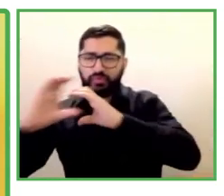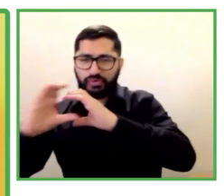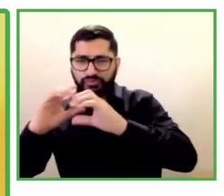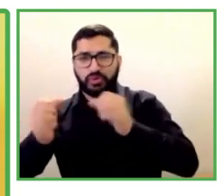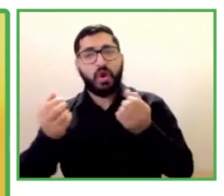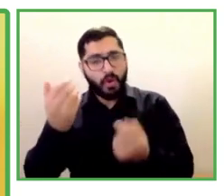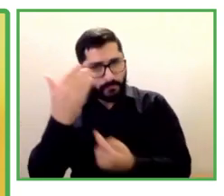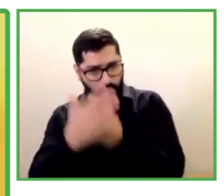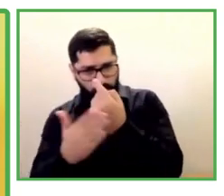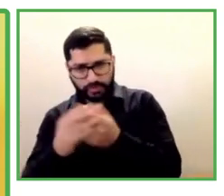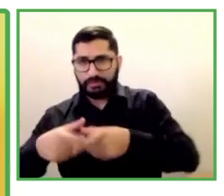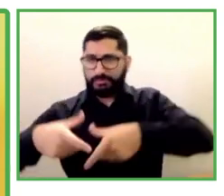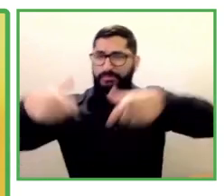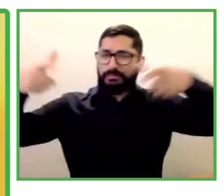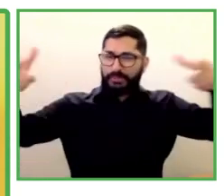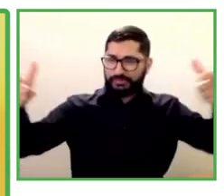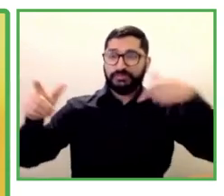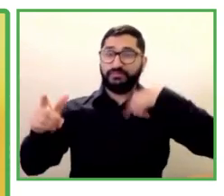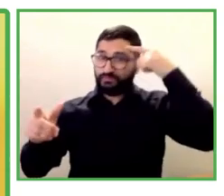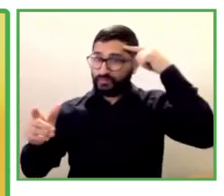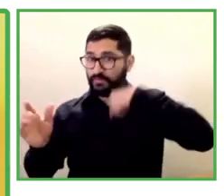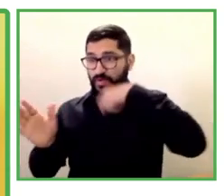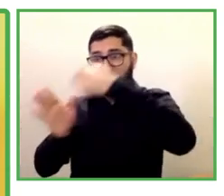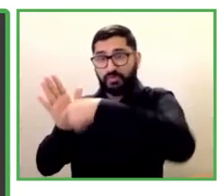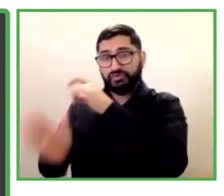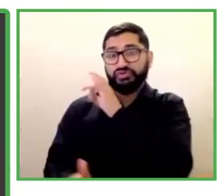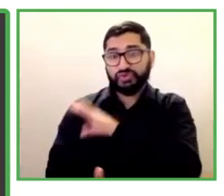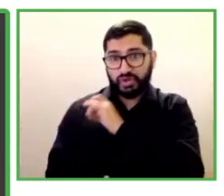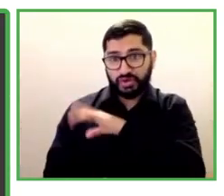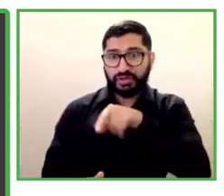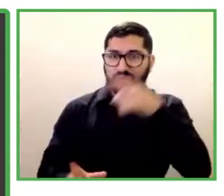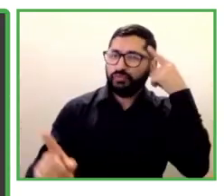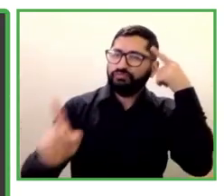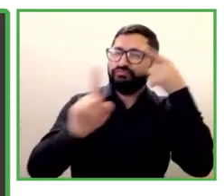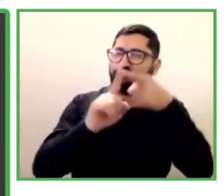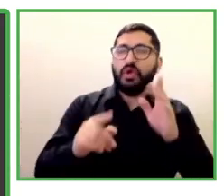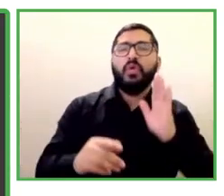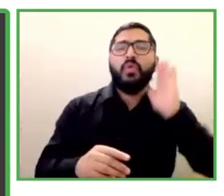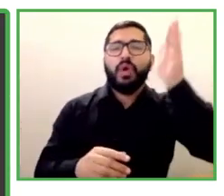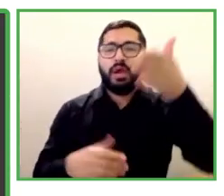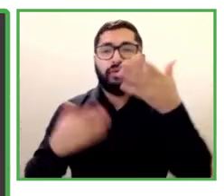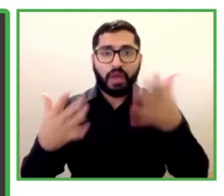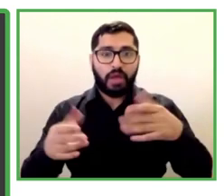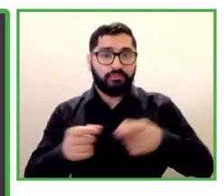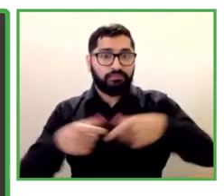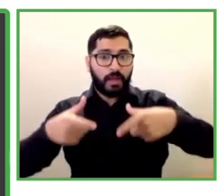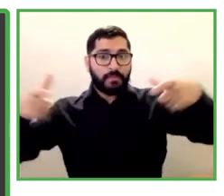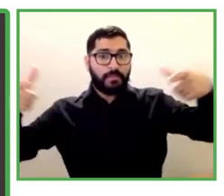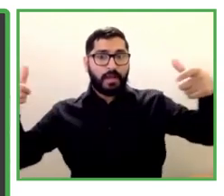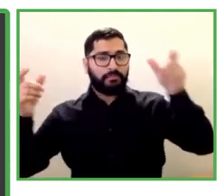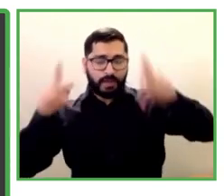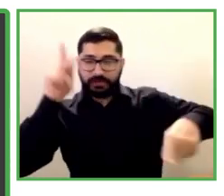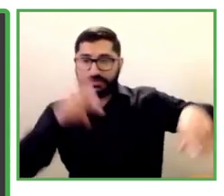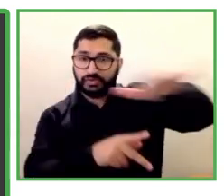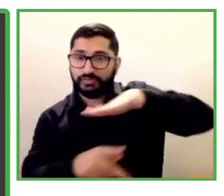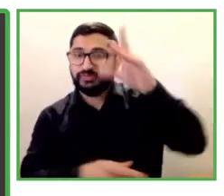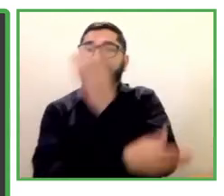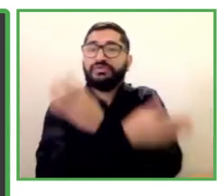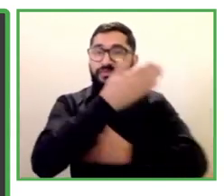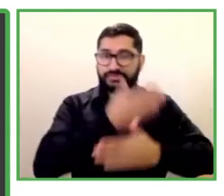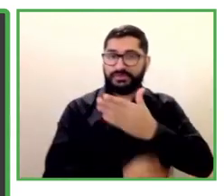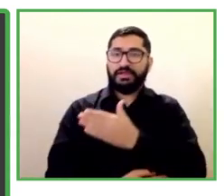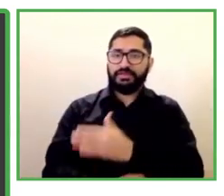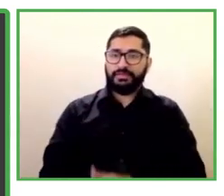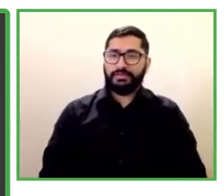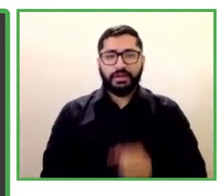results for the employment of people with disabilities. But you may ask yourself what happened to Amanda. She registered